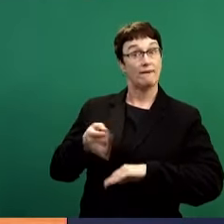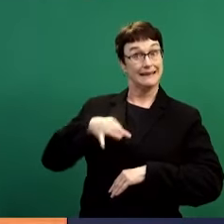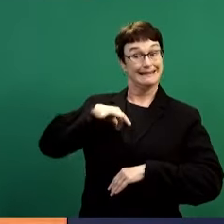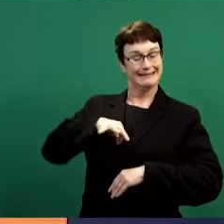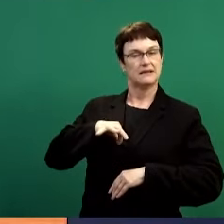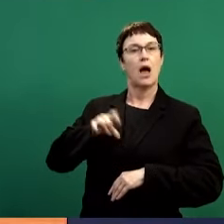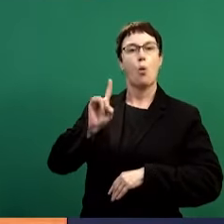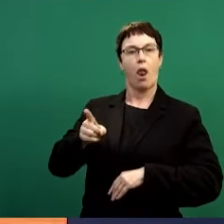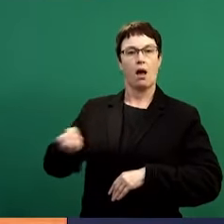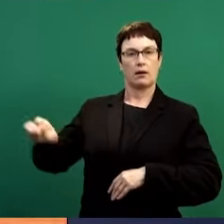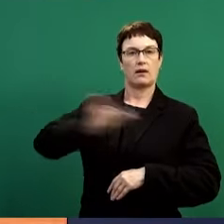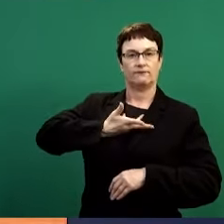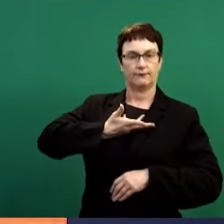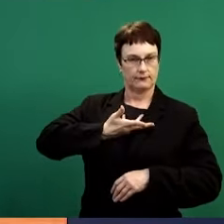forfeited.